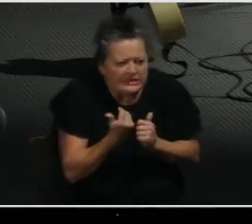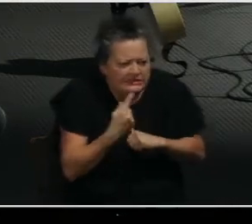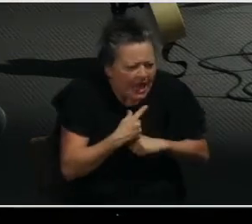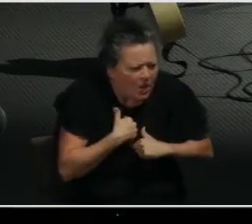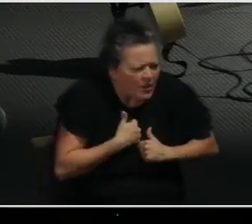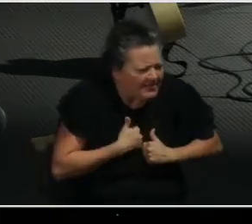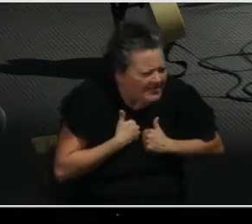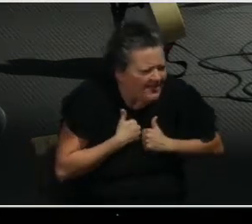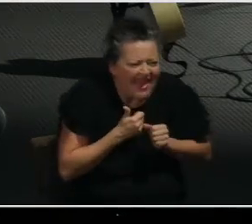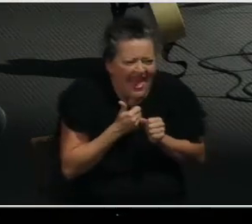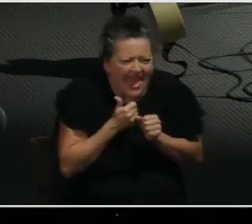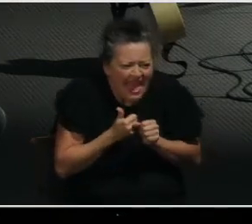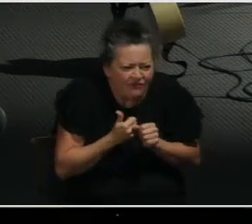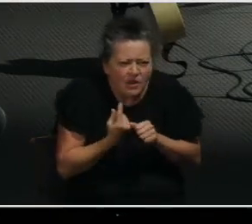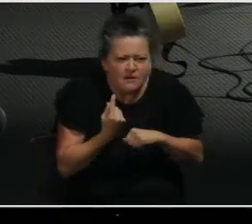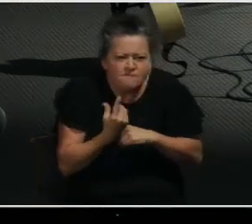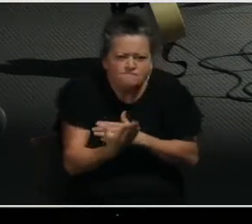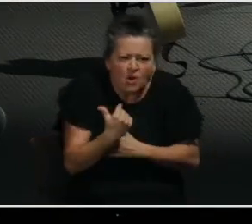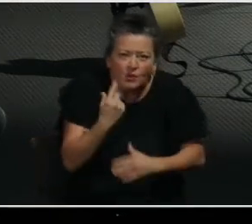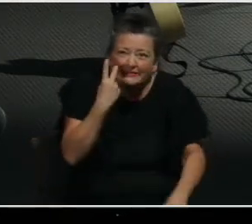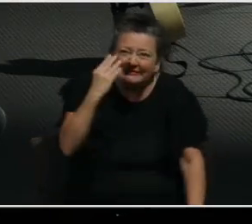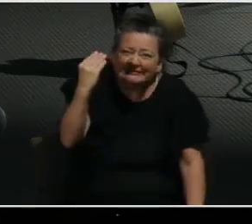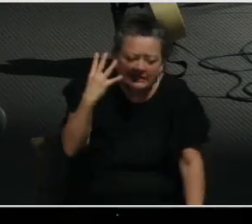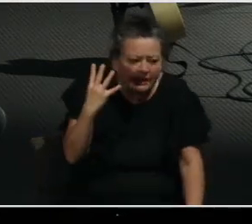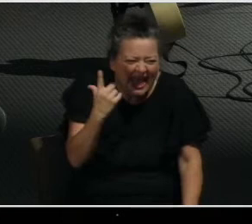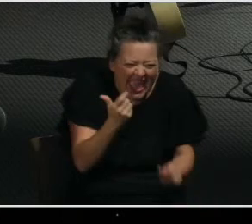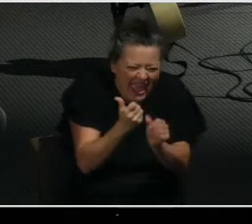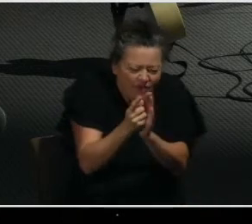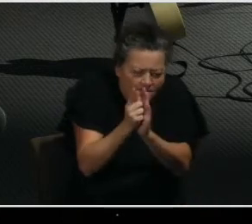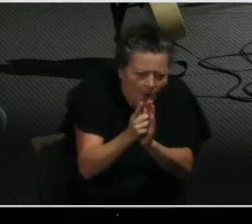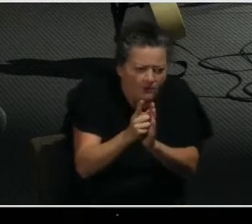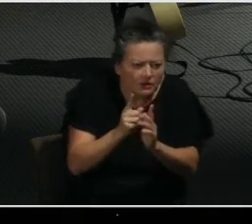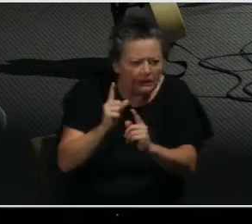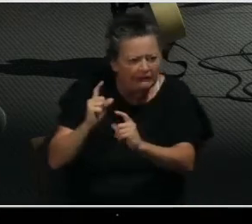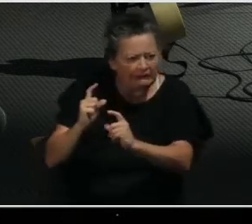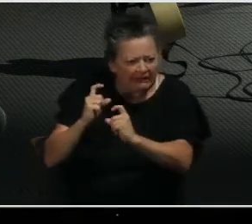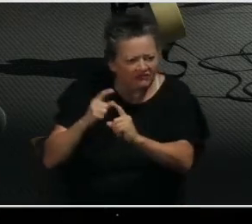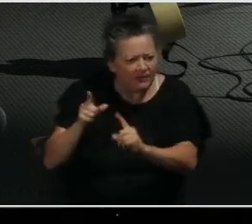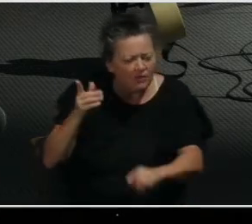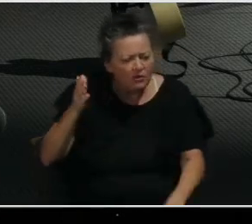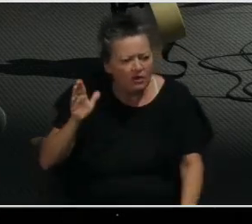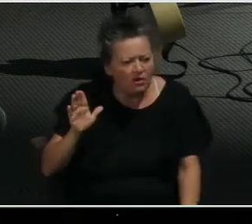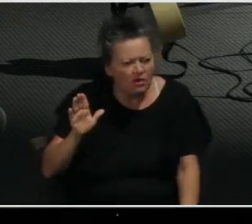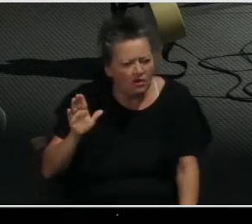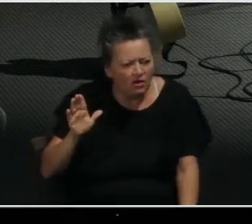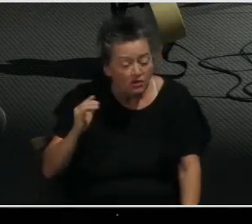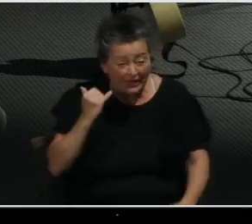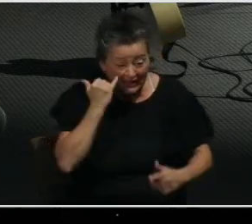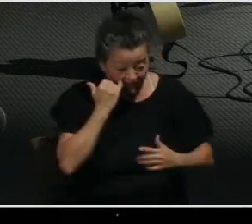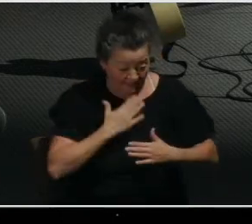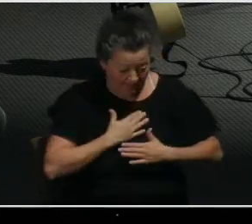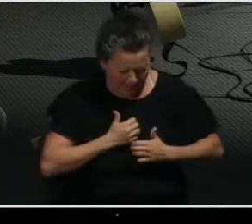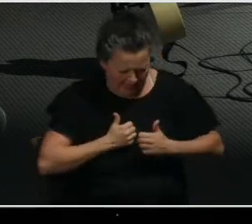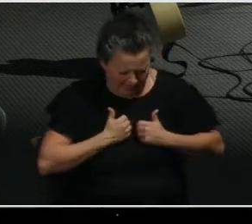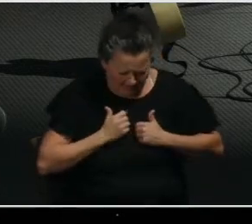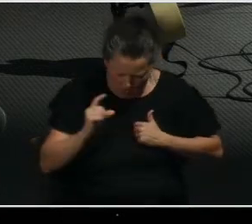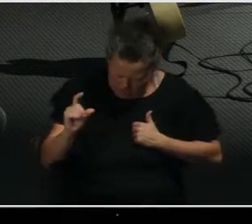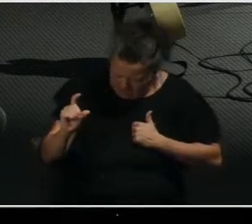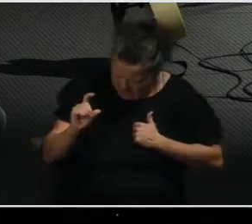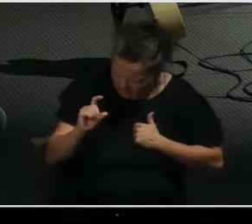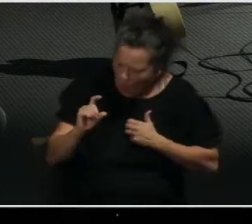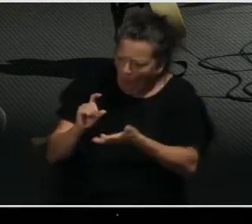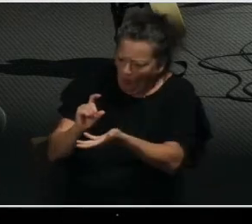creator and giver of life. So someone who lives by the knowledge of God's will would ask, what does